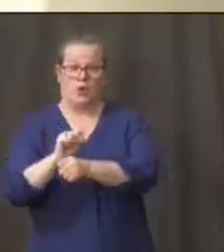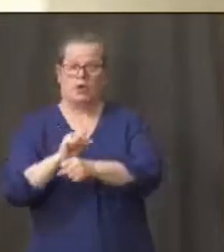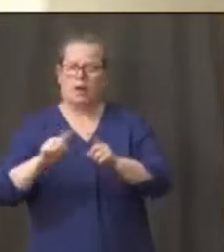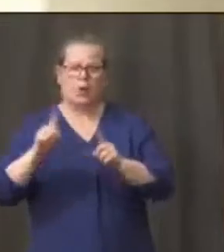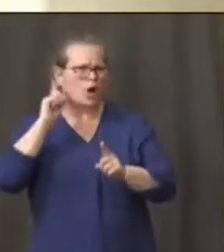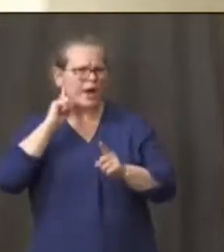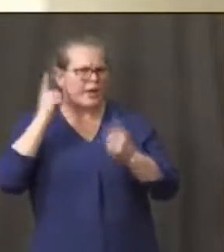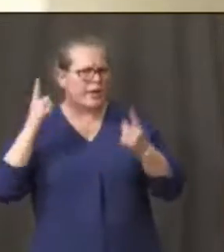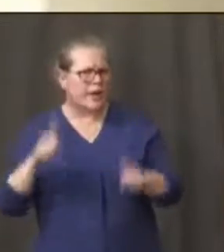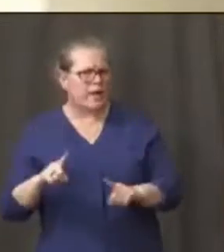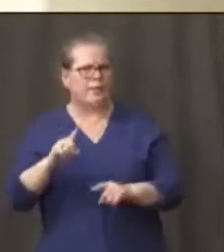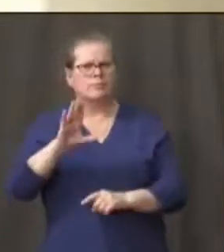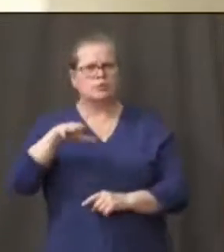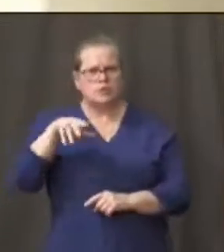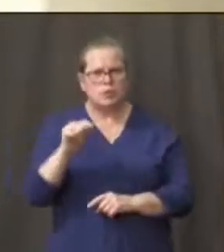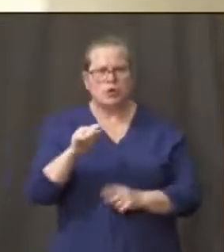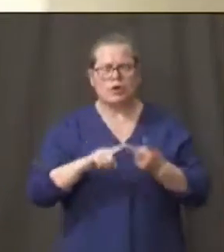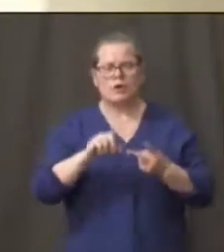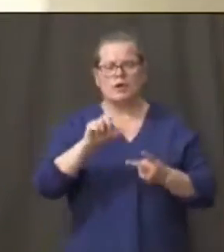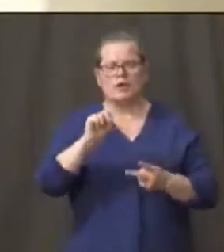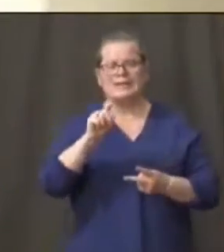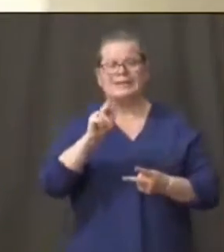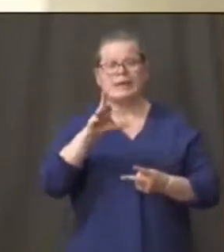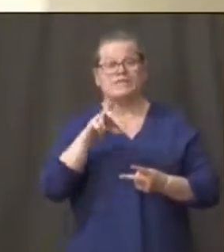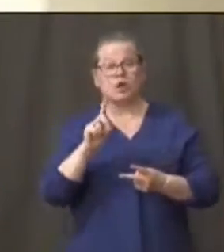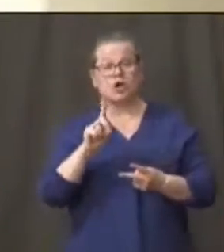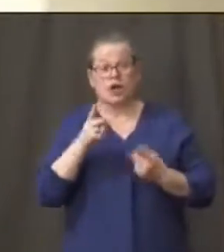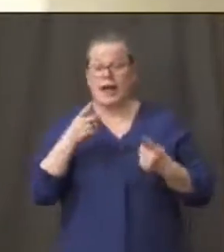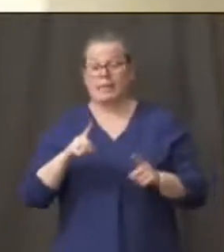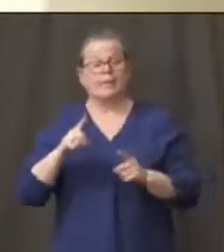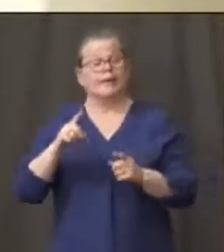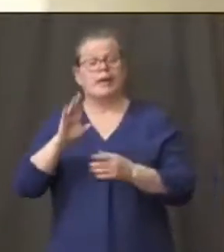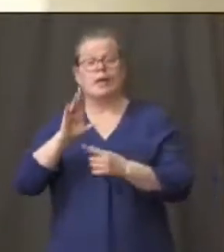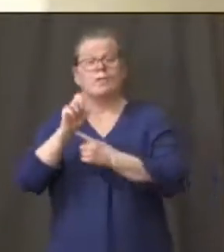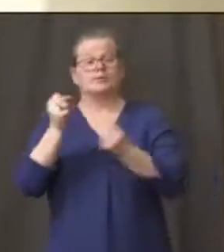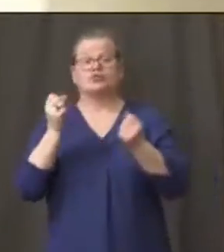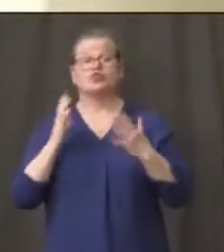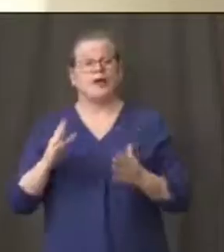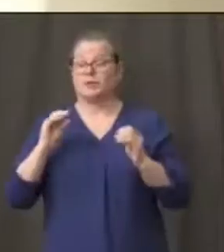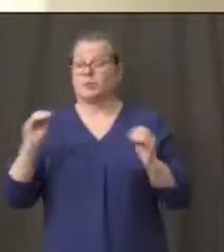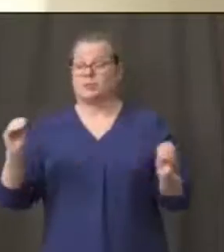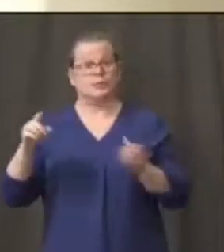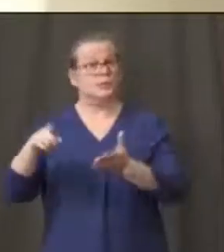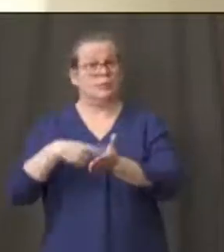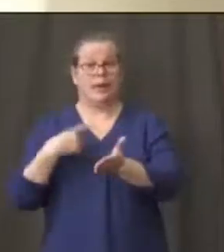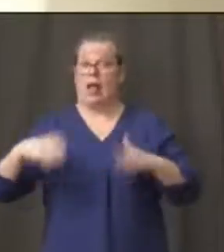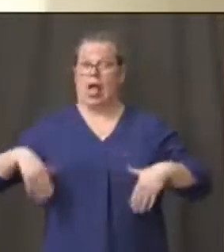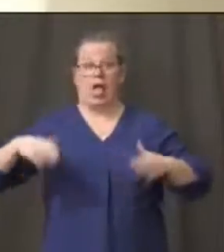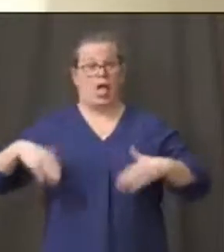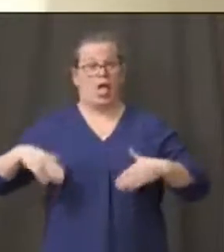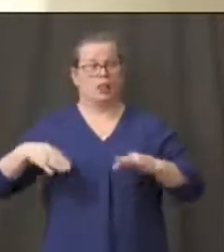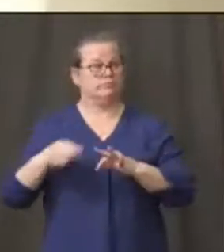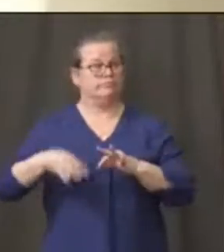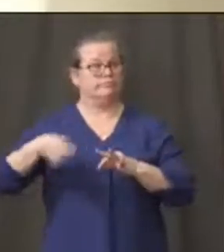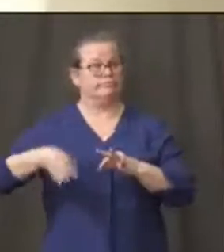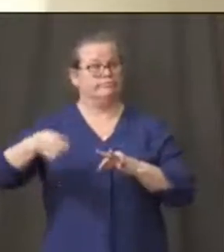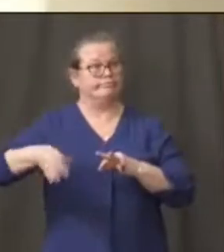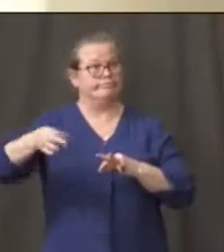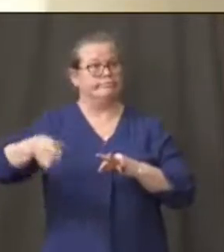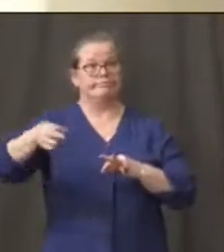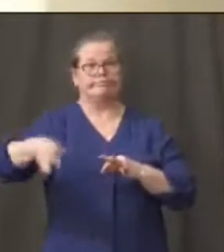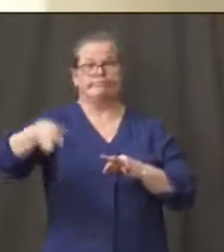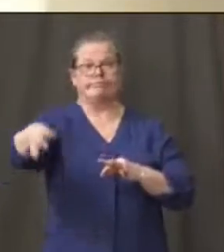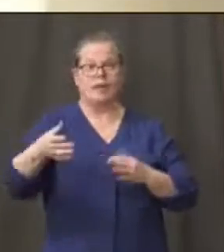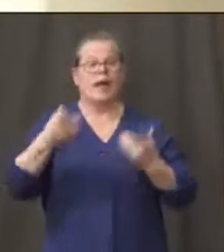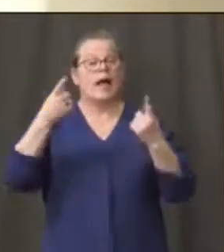and Bridgeport where the bus drivers are still waiting to get paid uh in some cases the the school districts are are not